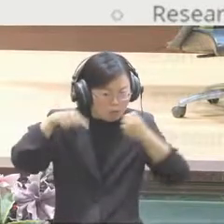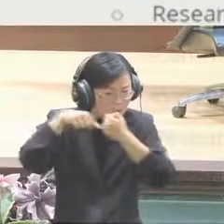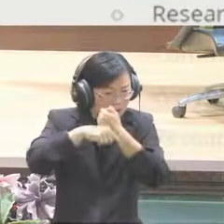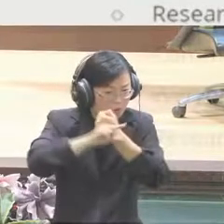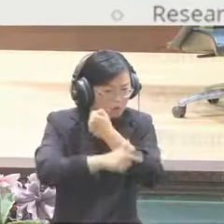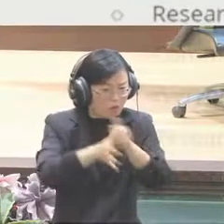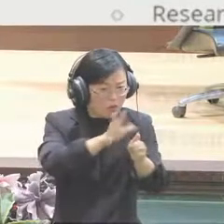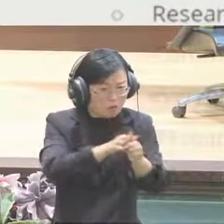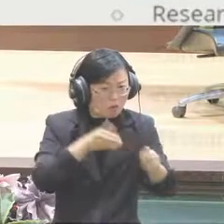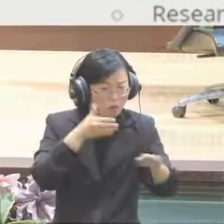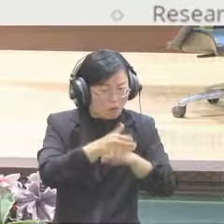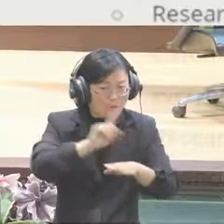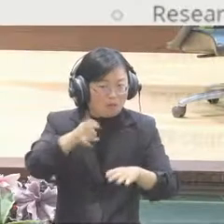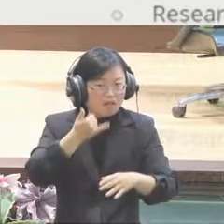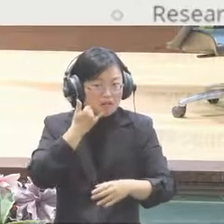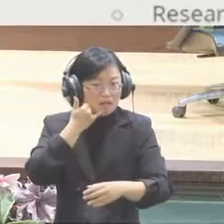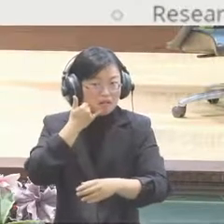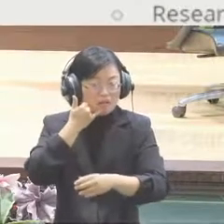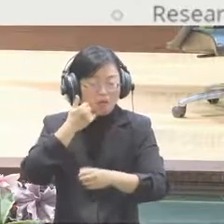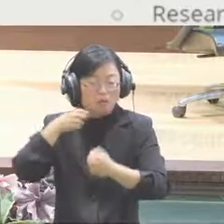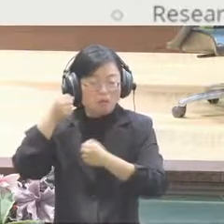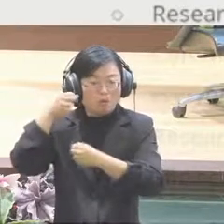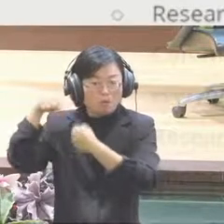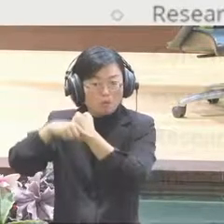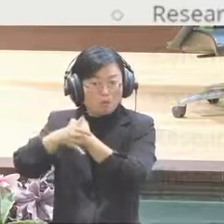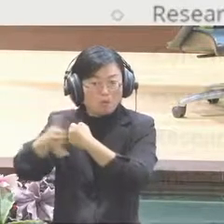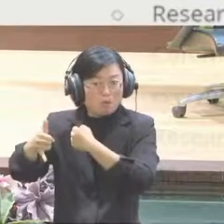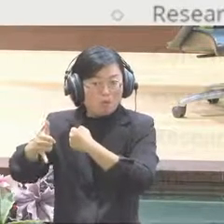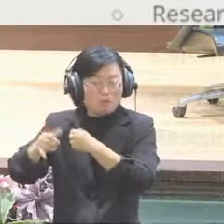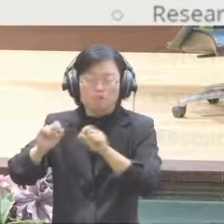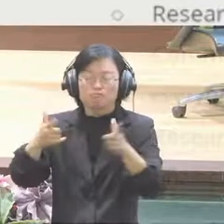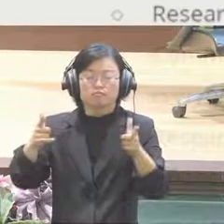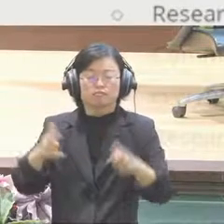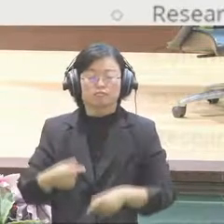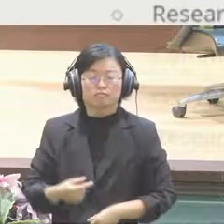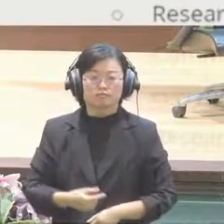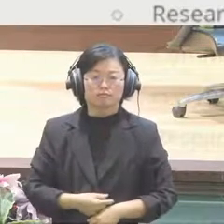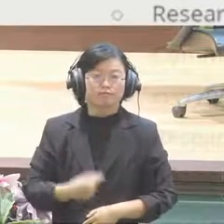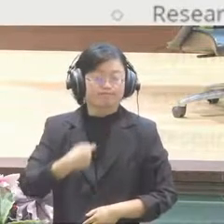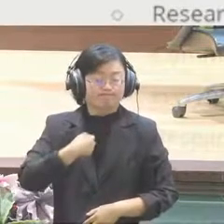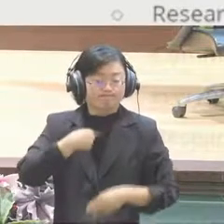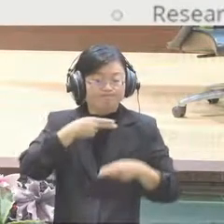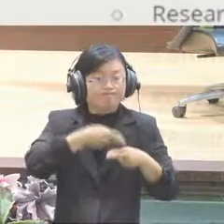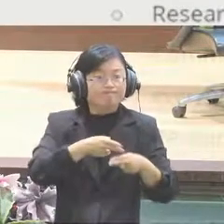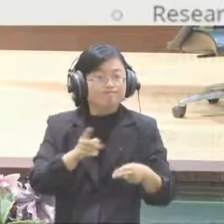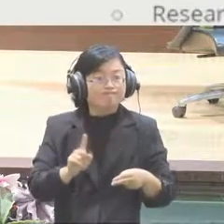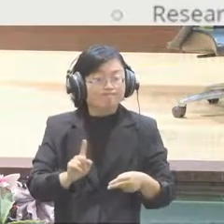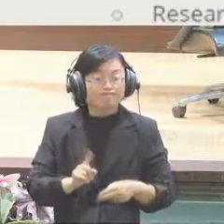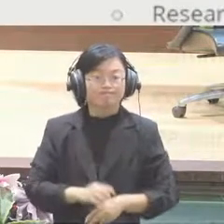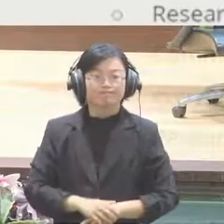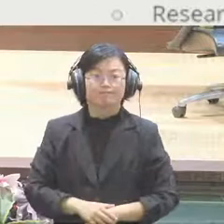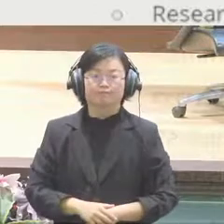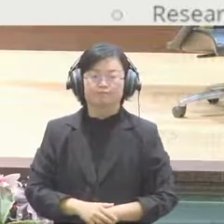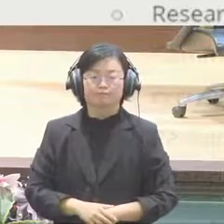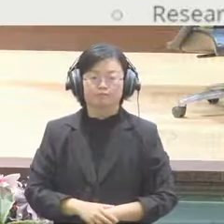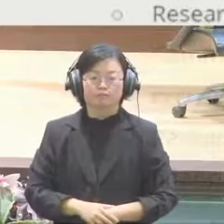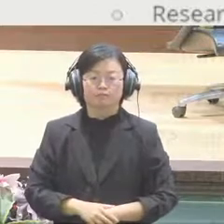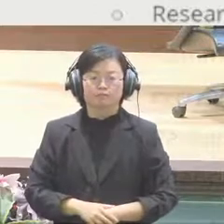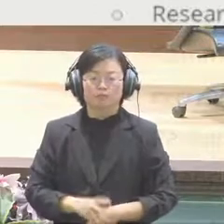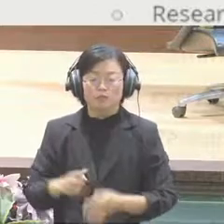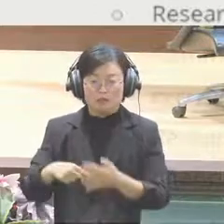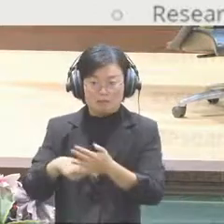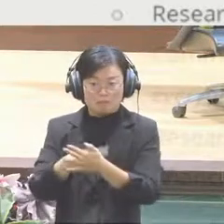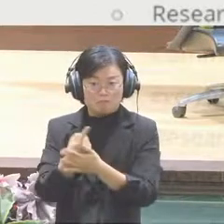in order to be a researcher. We believe by using some engagement methods